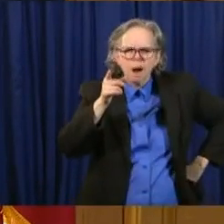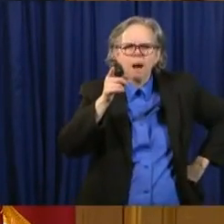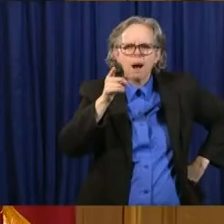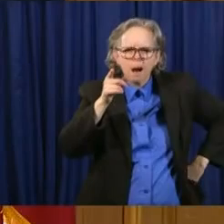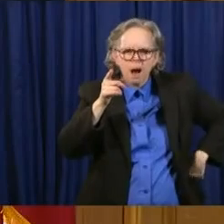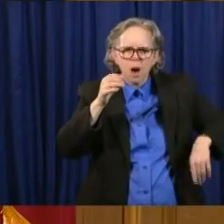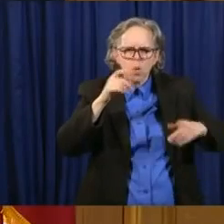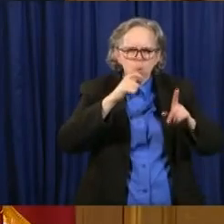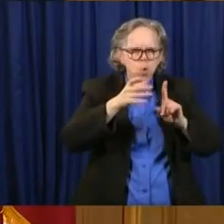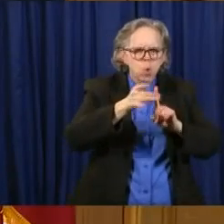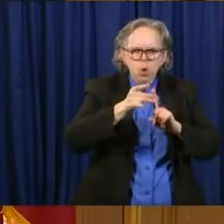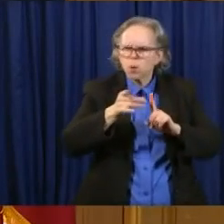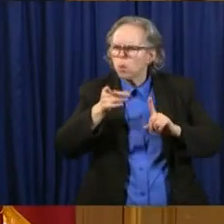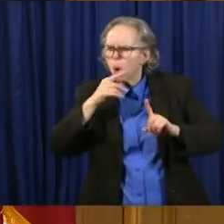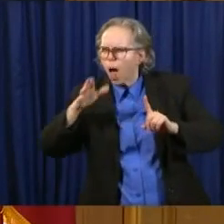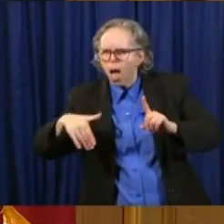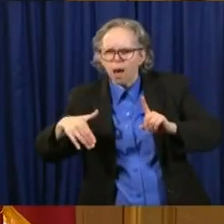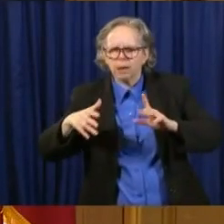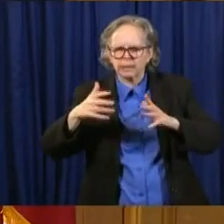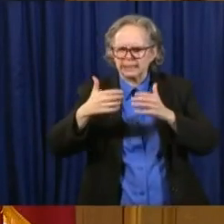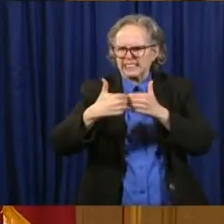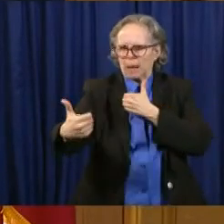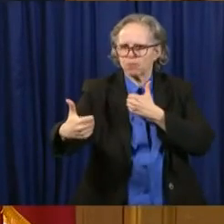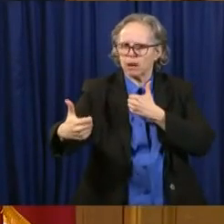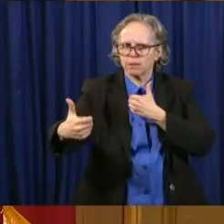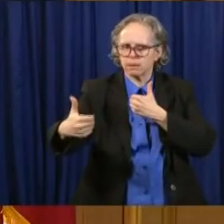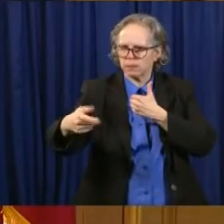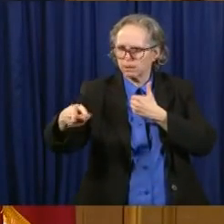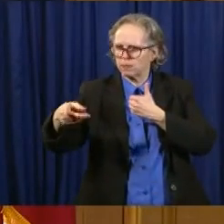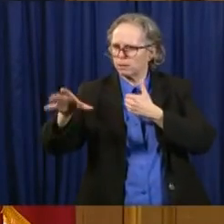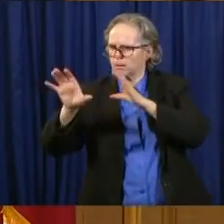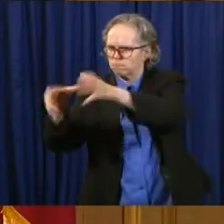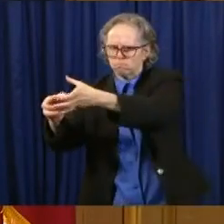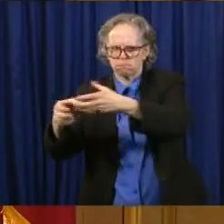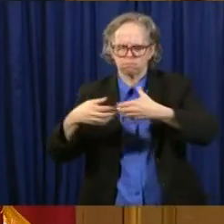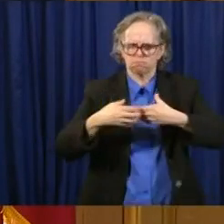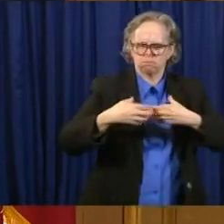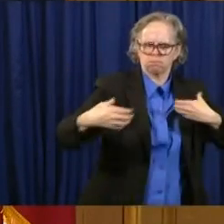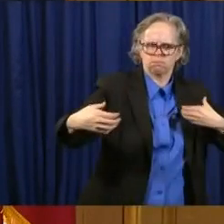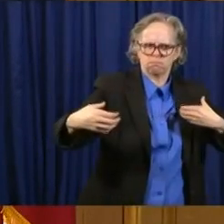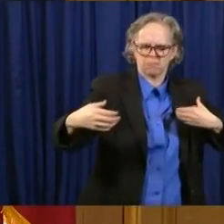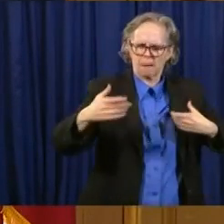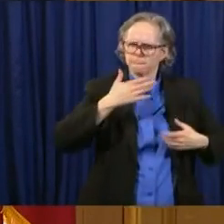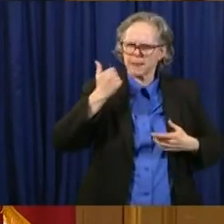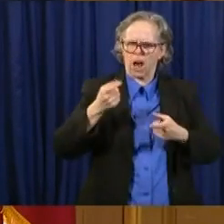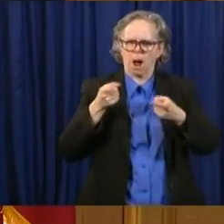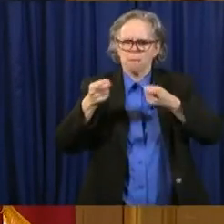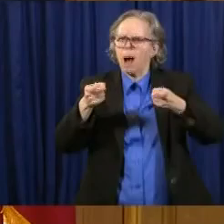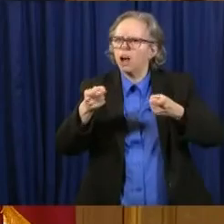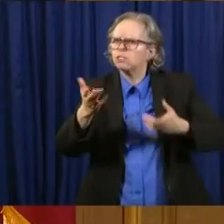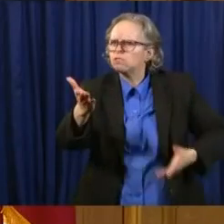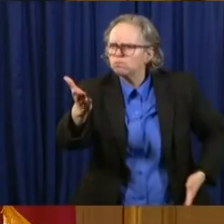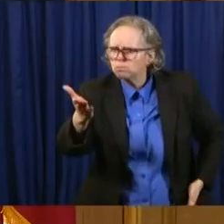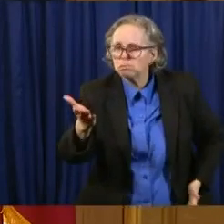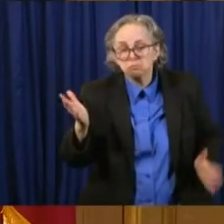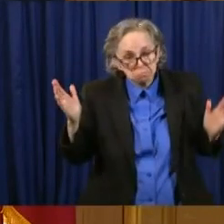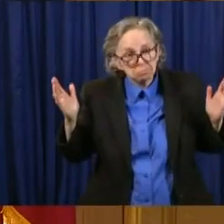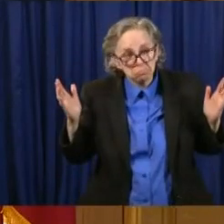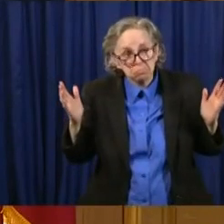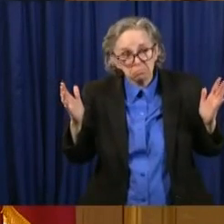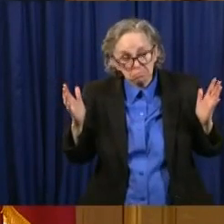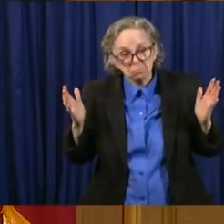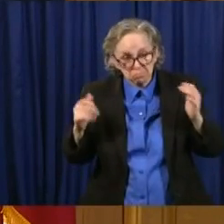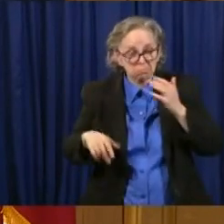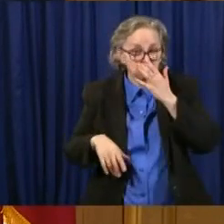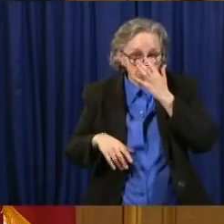and how to manage that population. So it is a weighing every day. And I have a discussion,